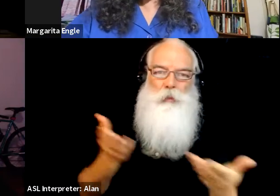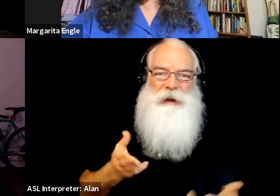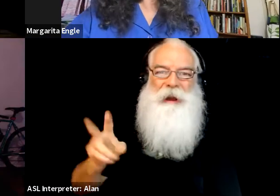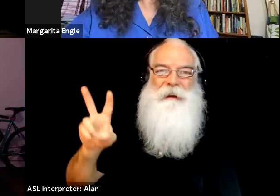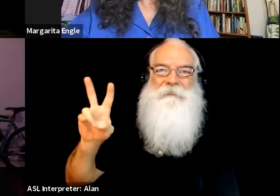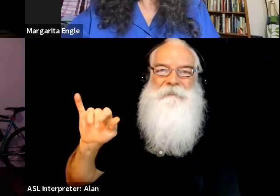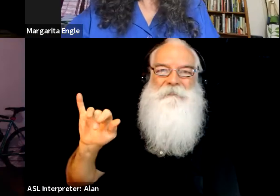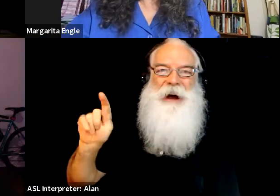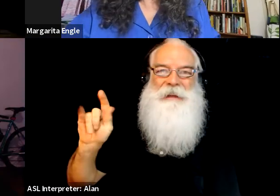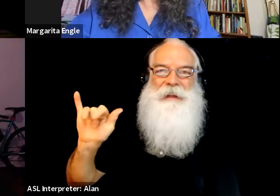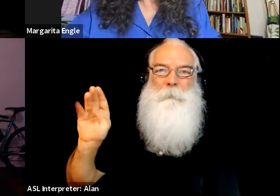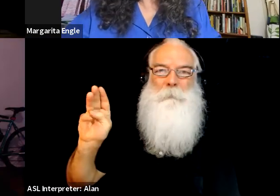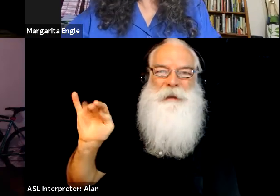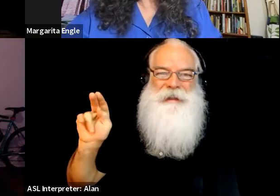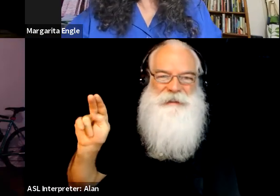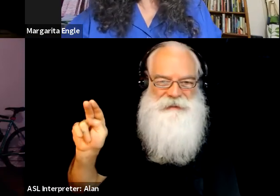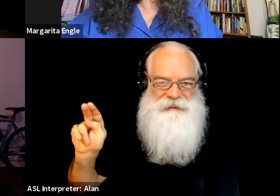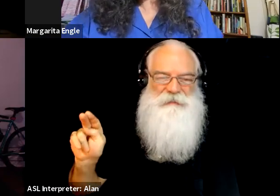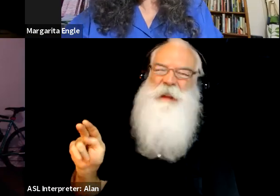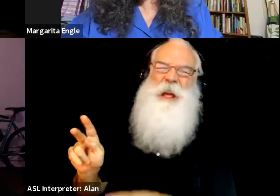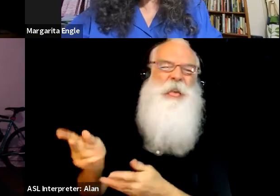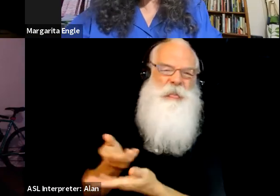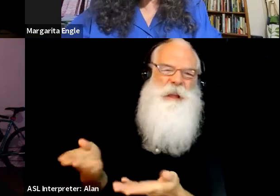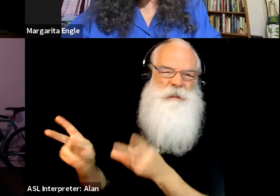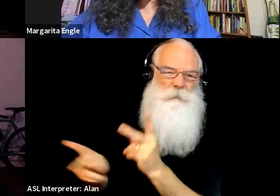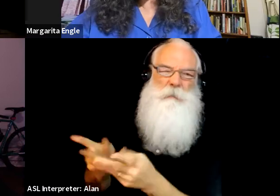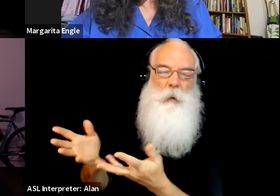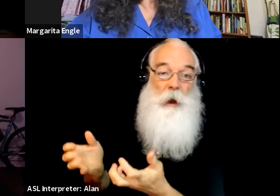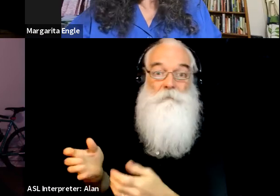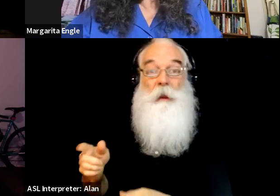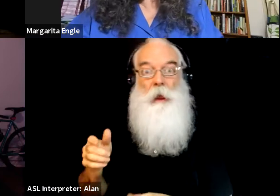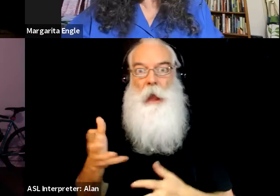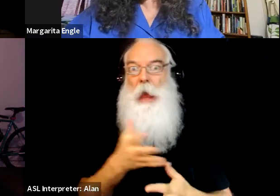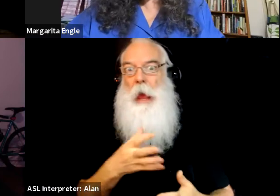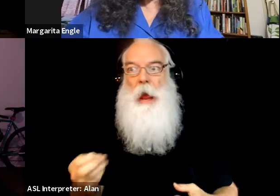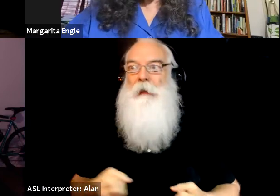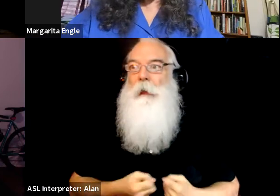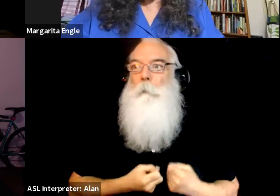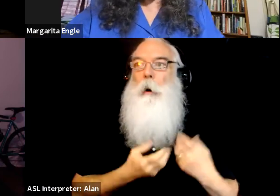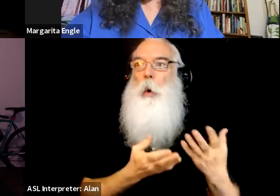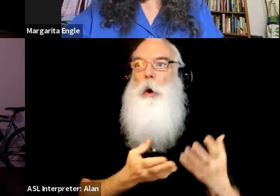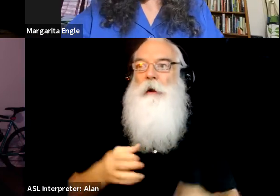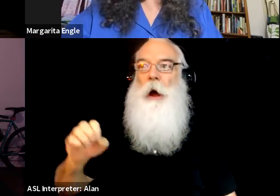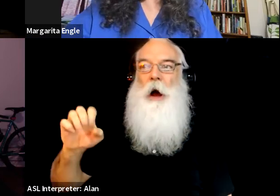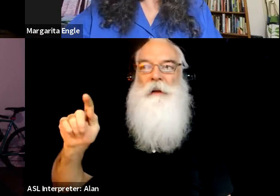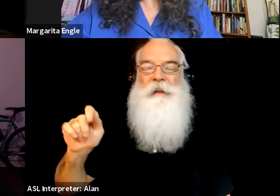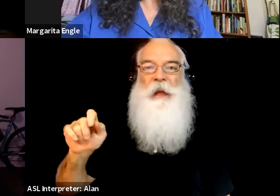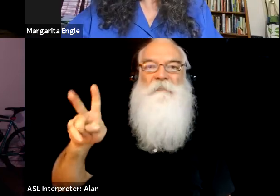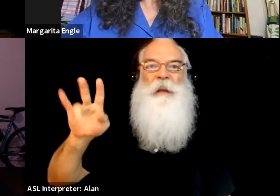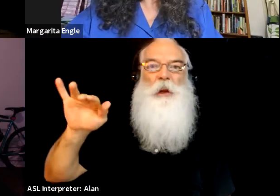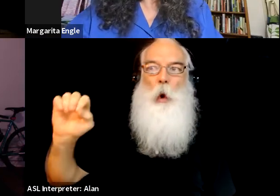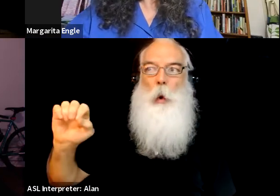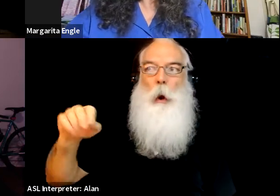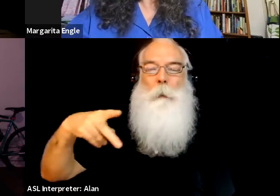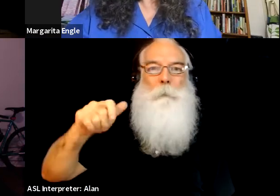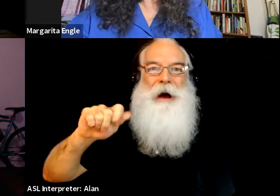Um, they wanted the poetry of Octavio Paz because he was banned in Cuba and he wasn't banned because of